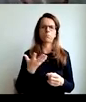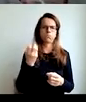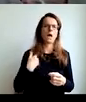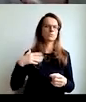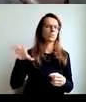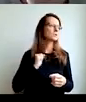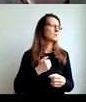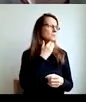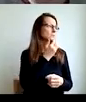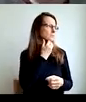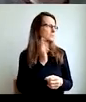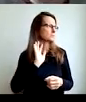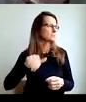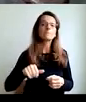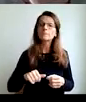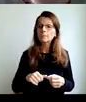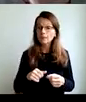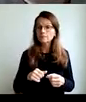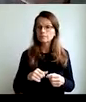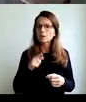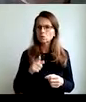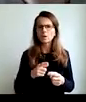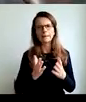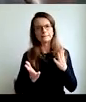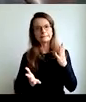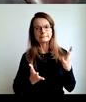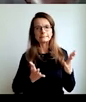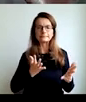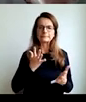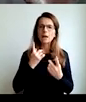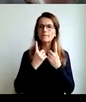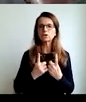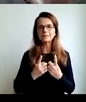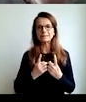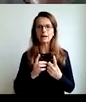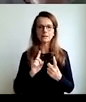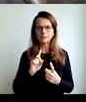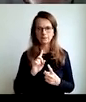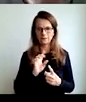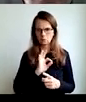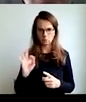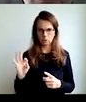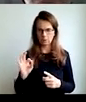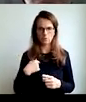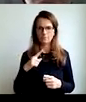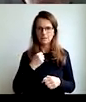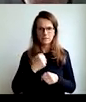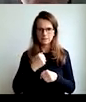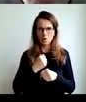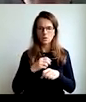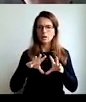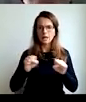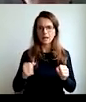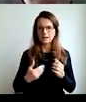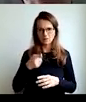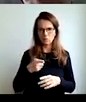% say, I get paid and I don't care about my work. This is highly controversial. You